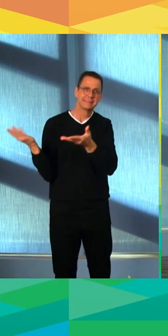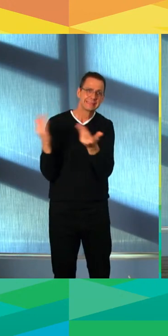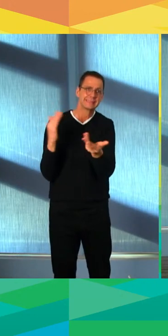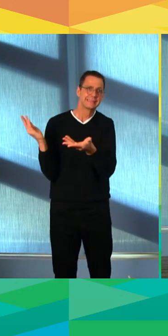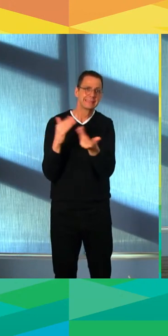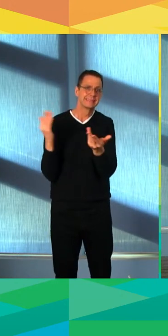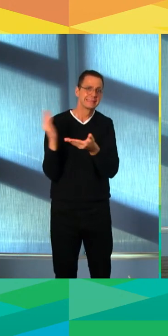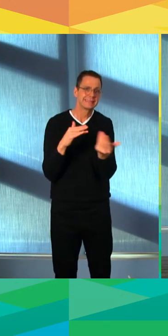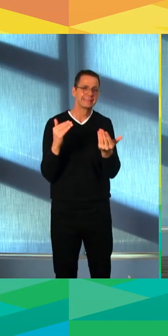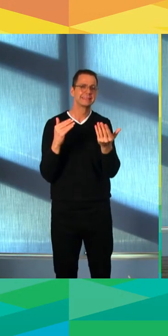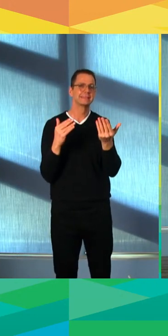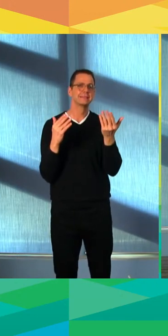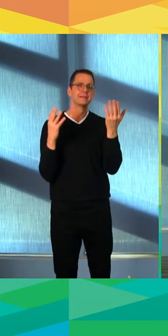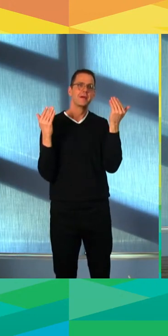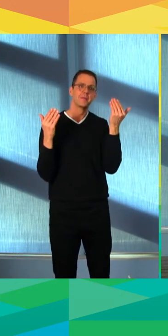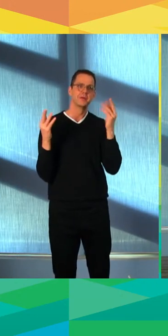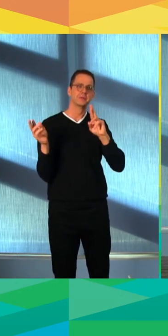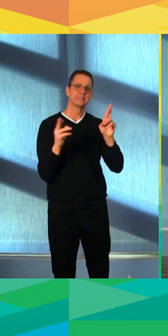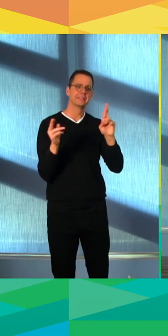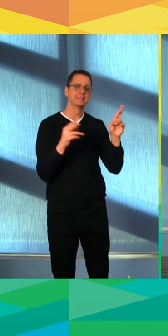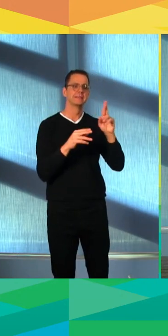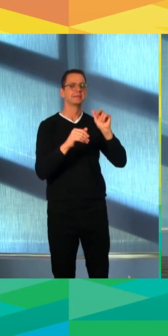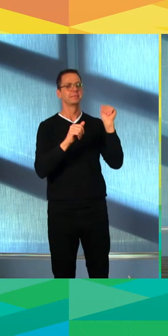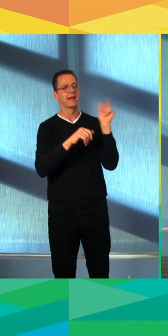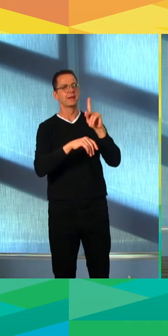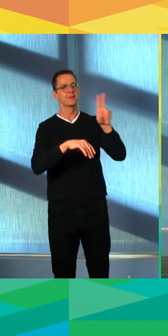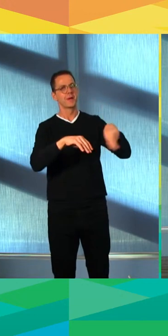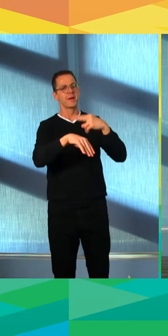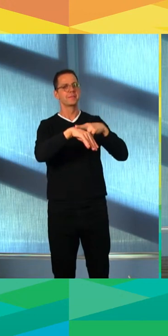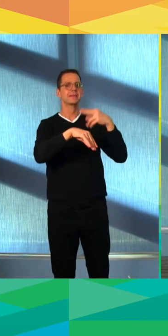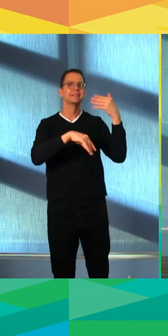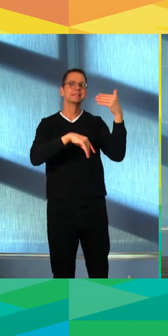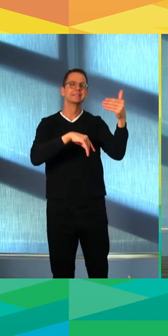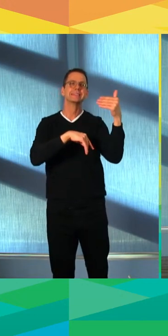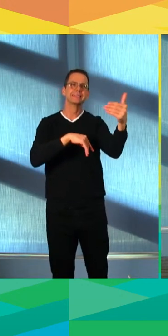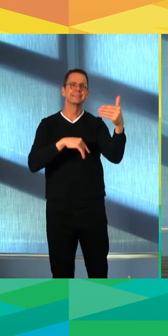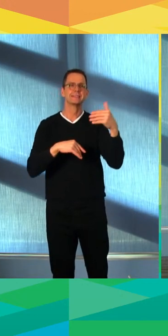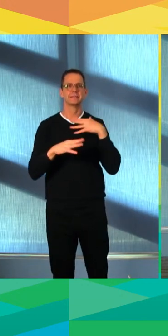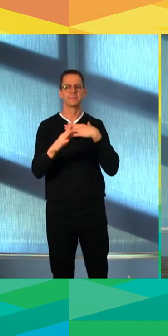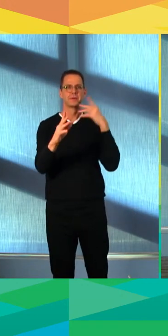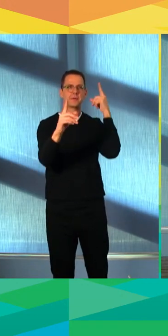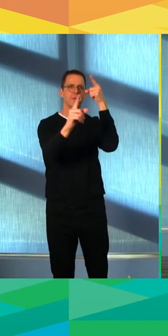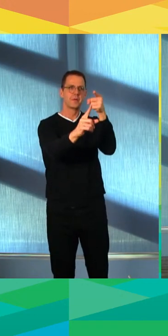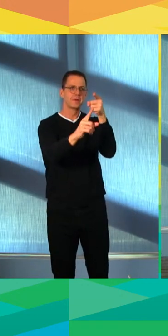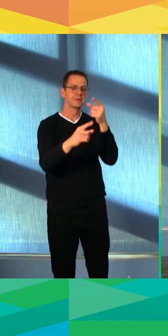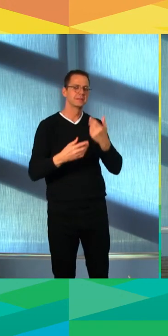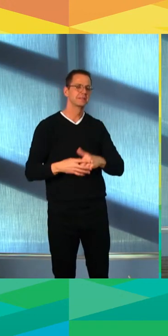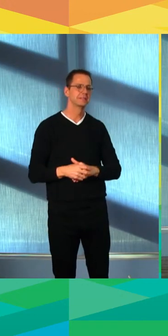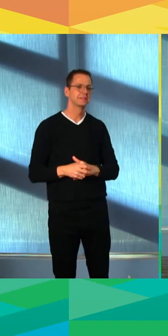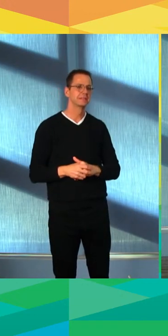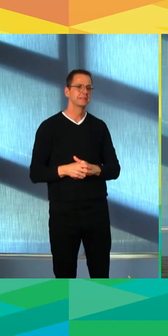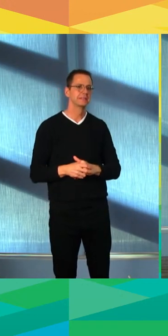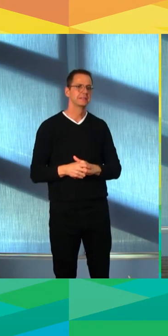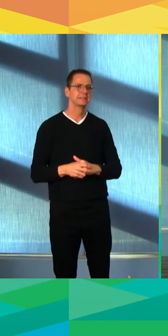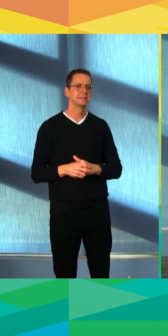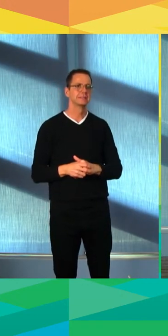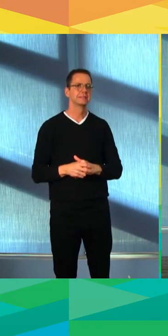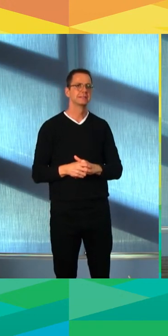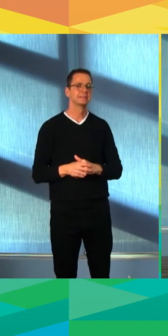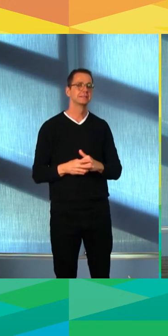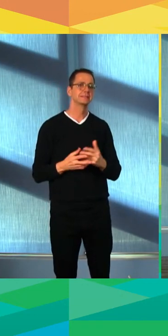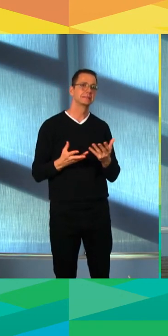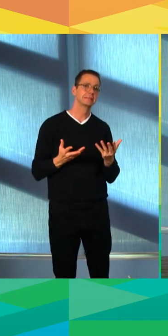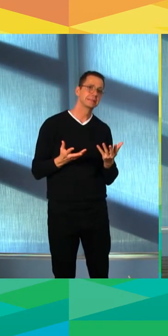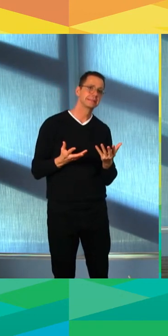quickly, that is a hopeful message. I think knowing that restrictions will fall as vaccinations rise is also a hopeful